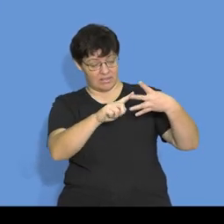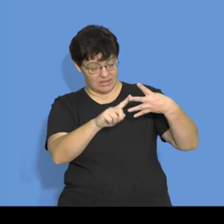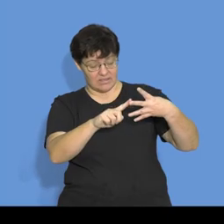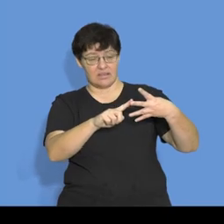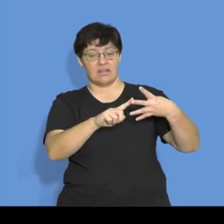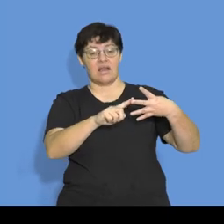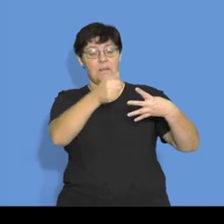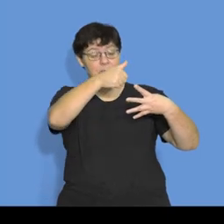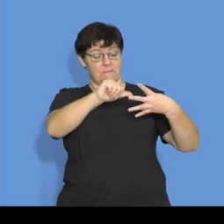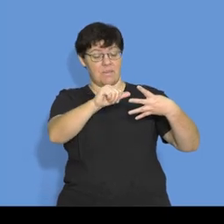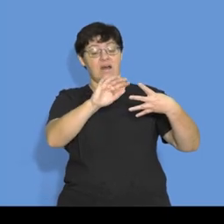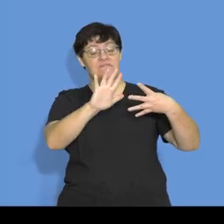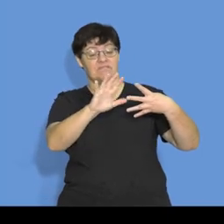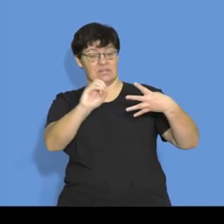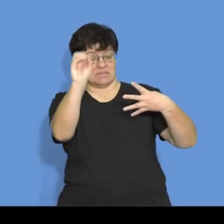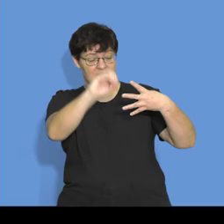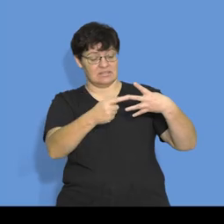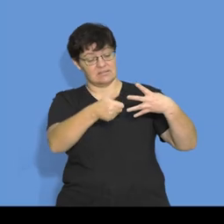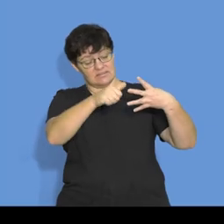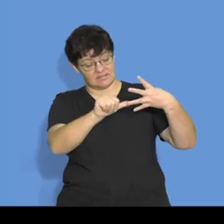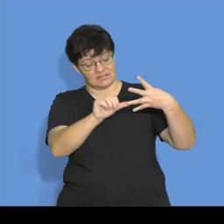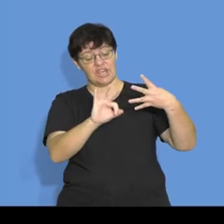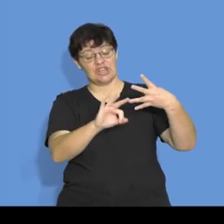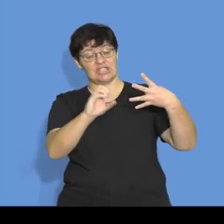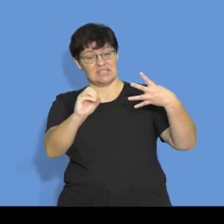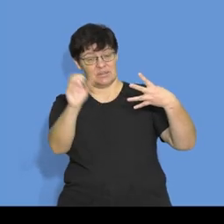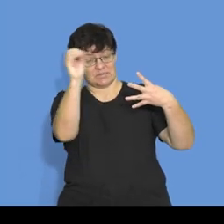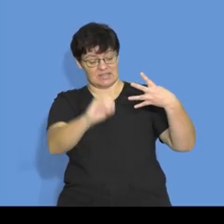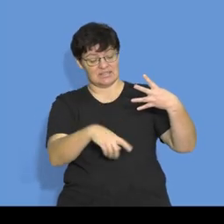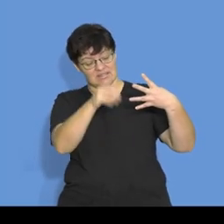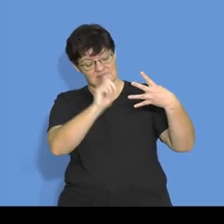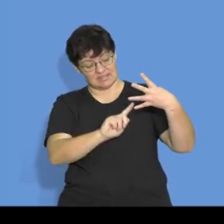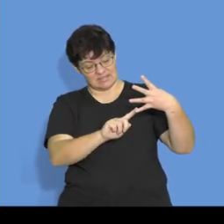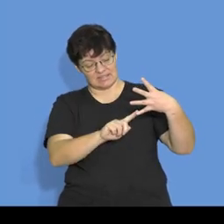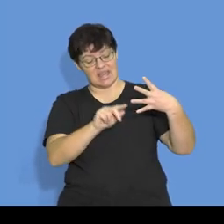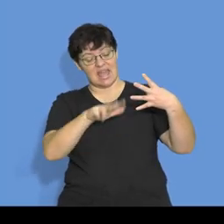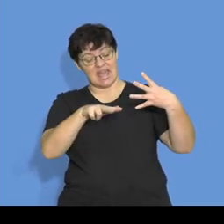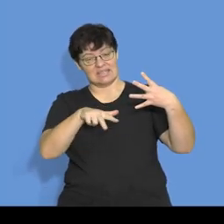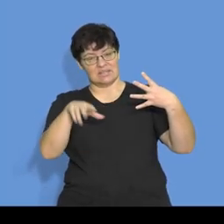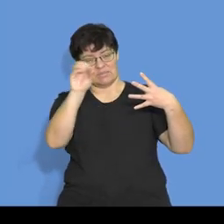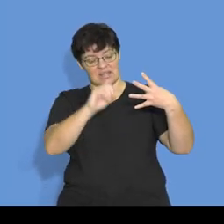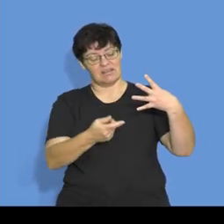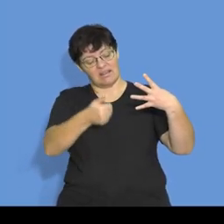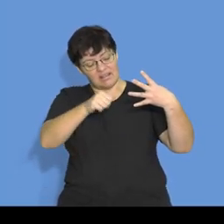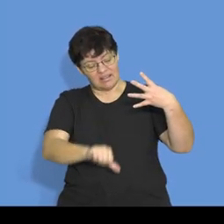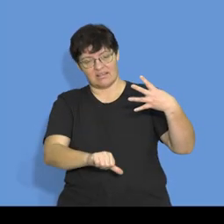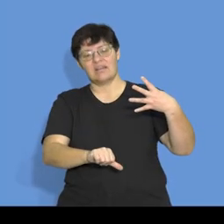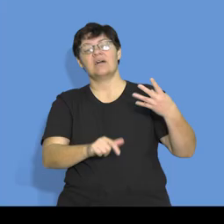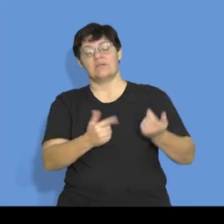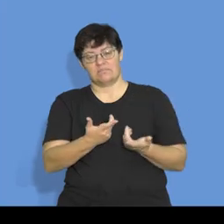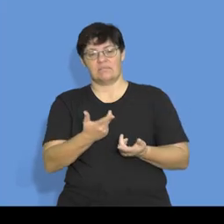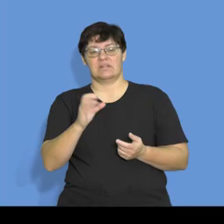Thereafter, it's 30%. The month thereafter, and the month thereafter is 18%.